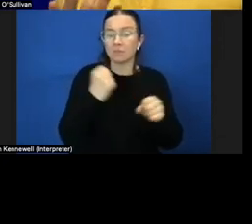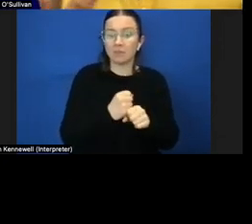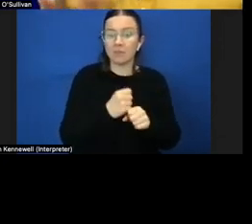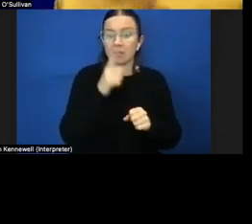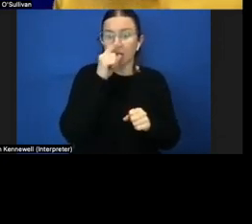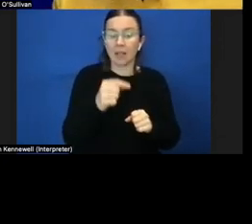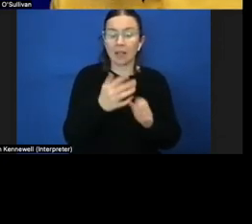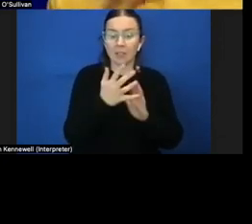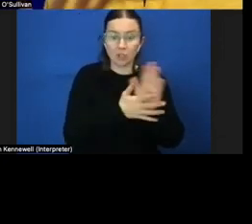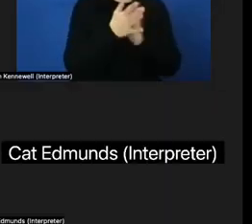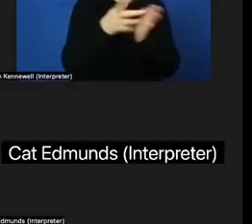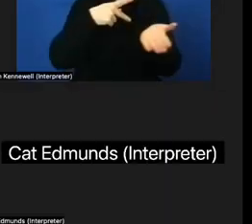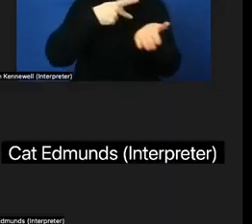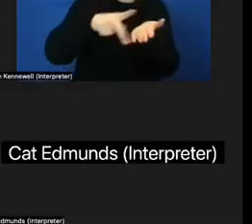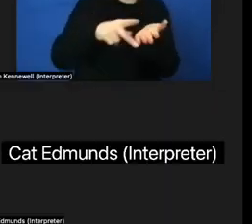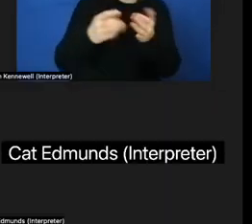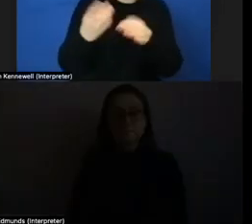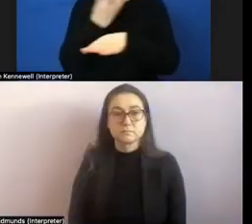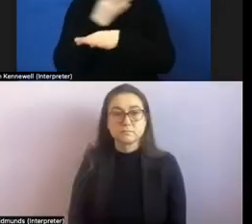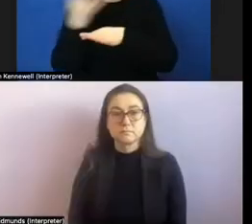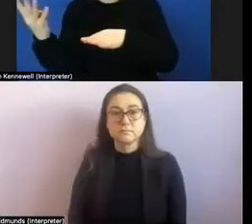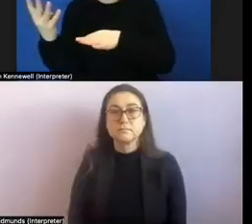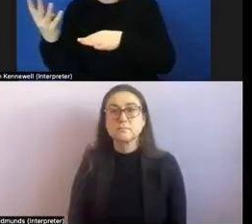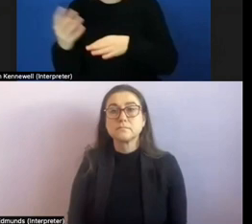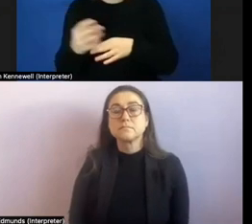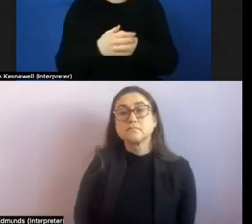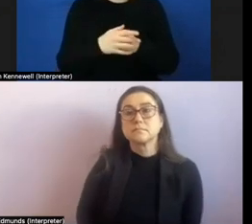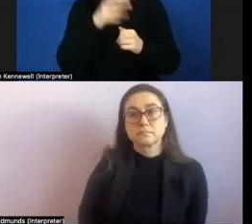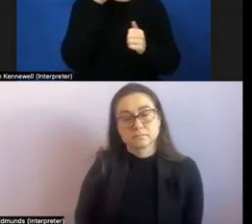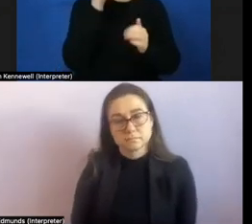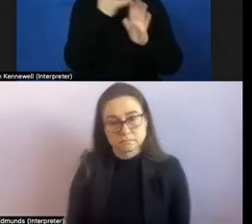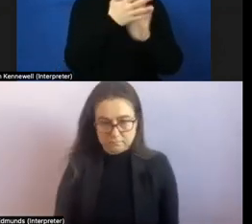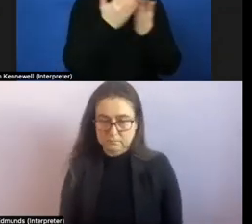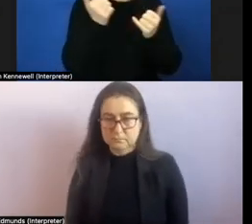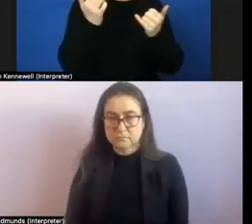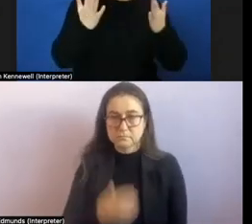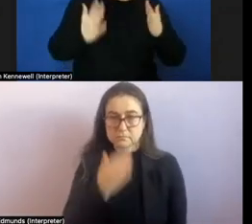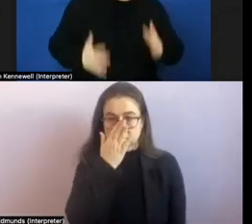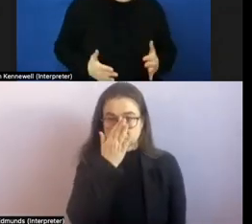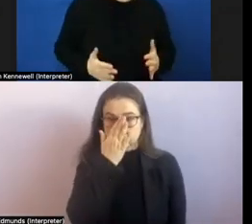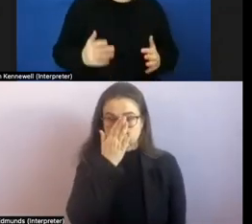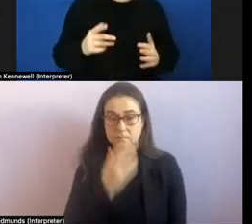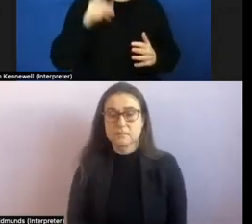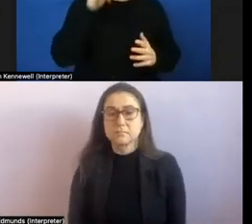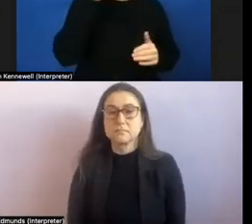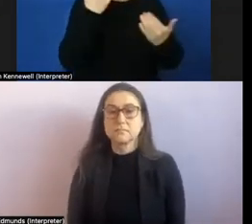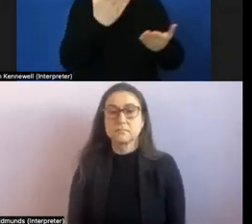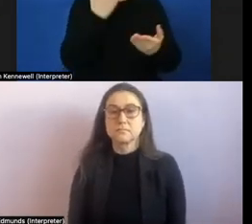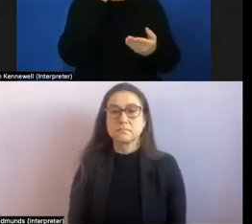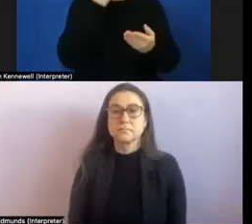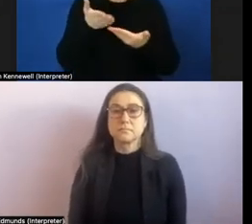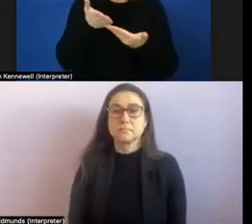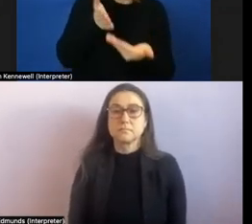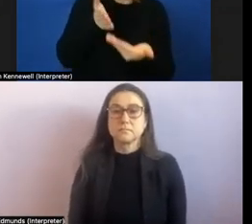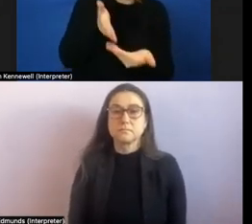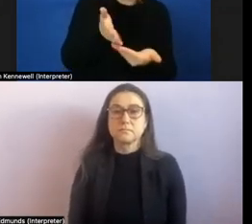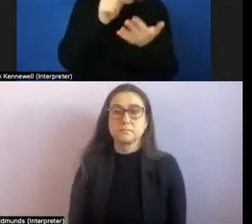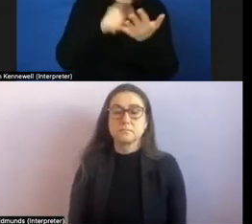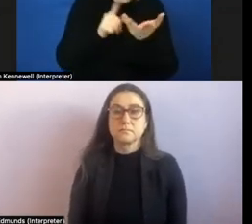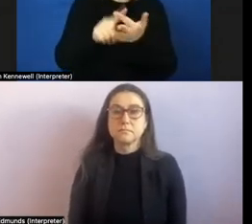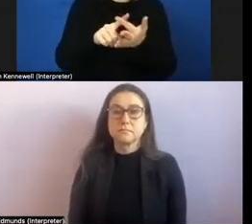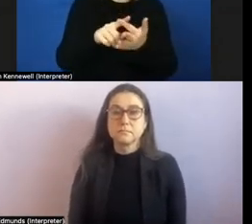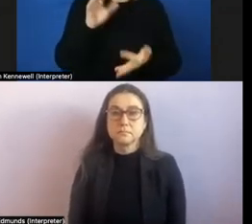walk and grass if that was the activity they could sign that on their body um they could give them a picture cue or they could um